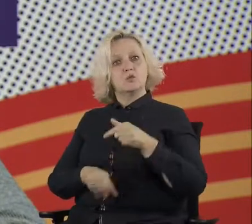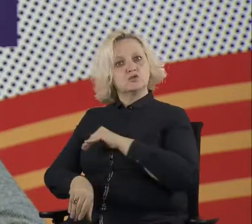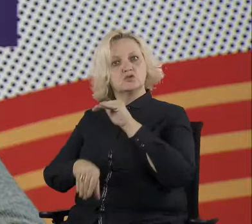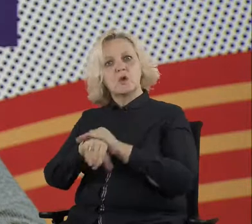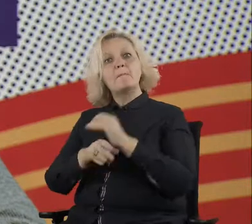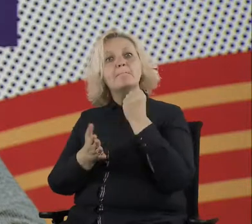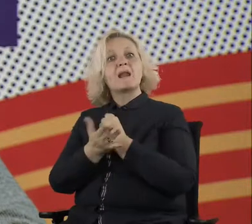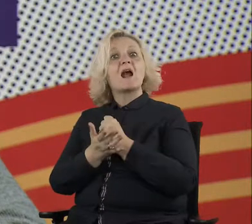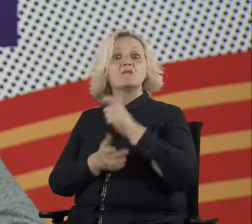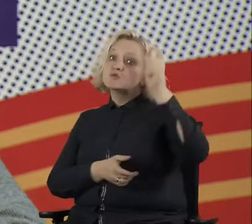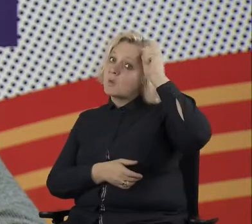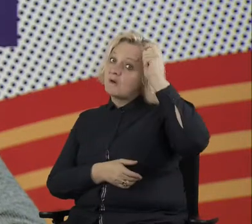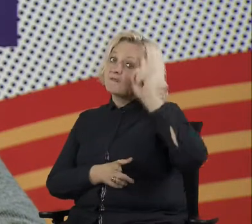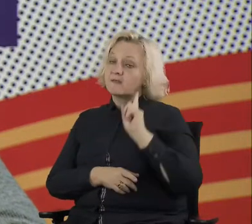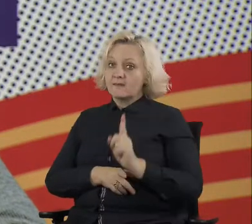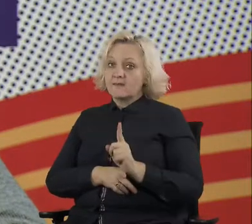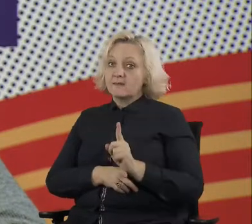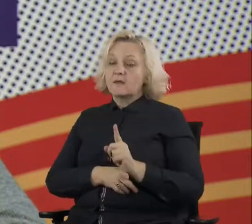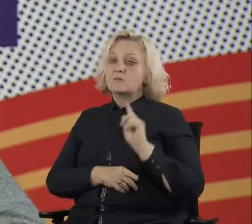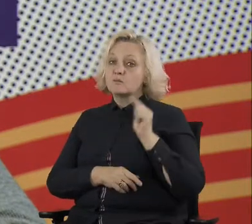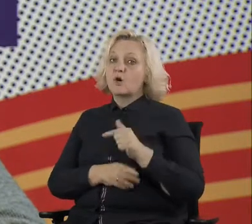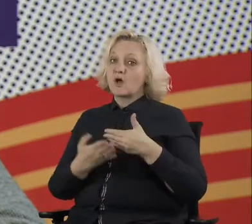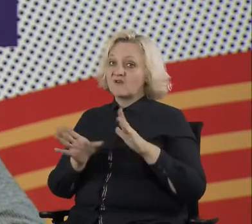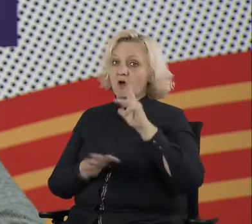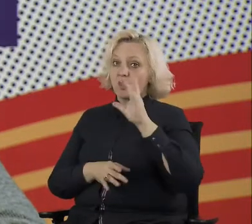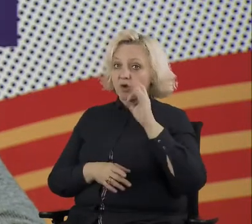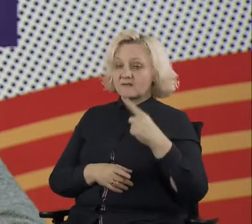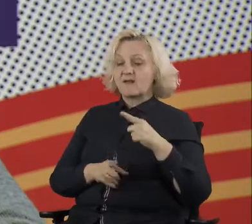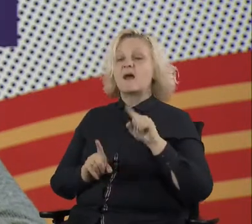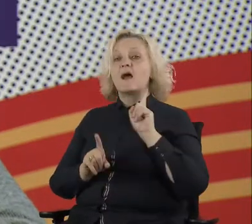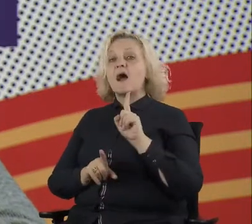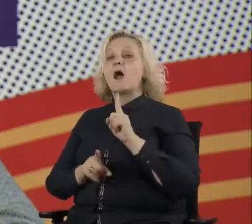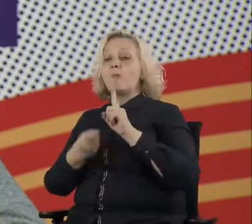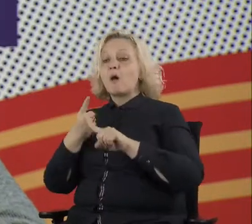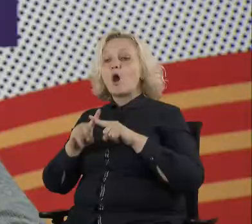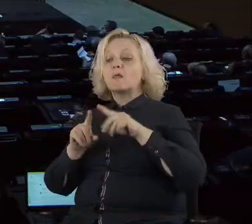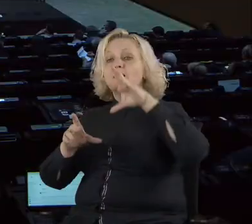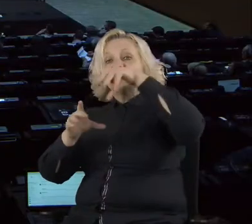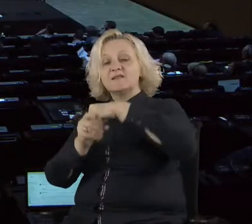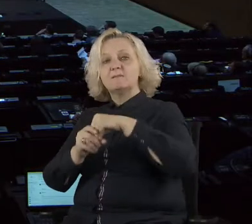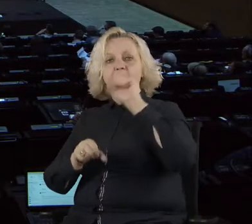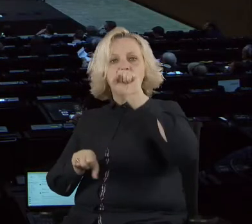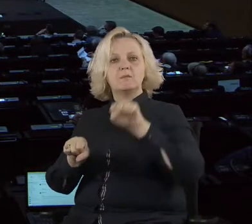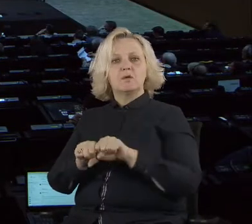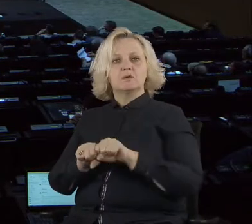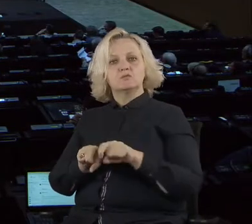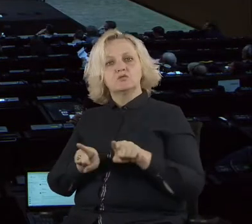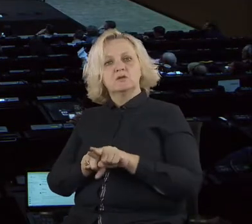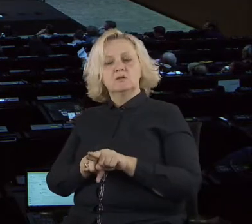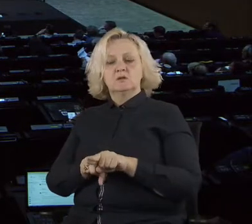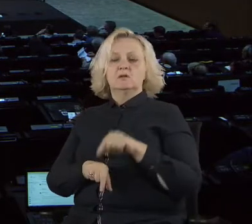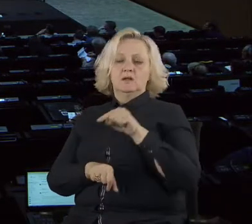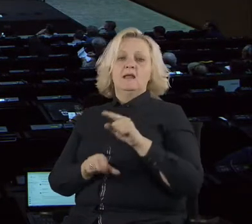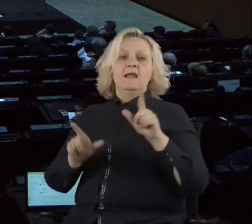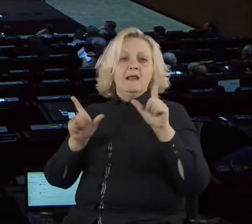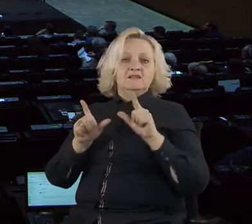but they should be like politically democratic and open source licenses are always needed. from my point of